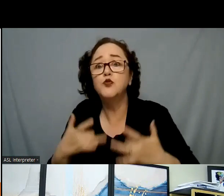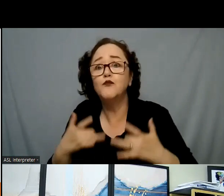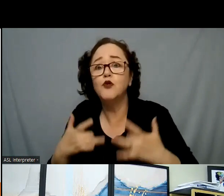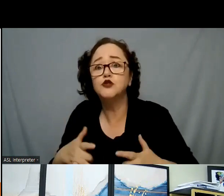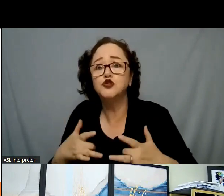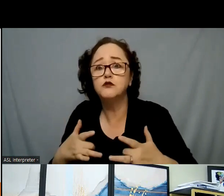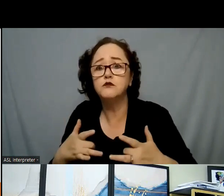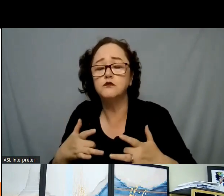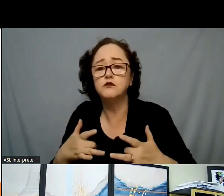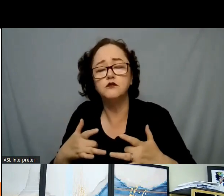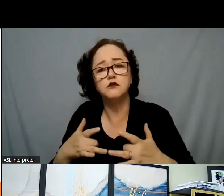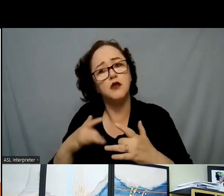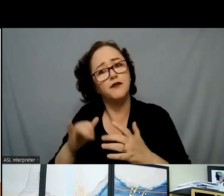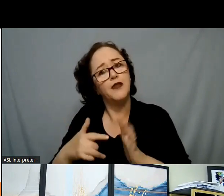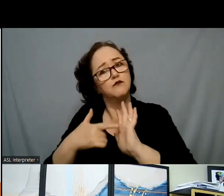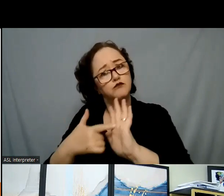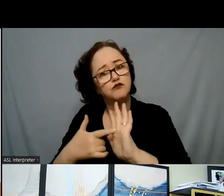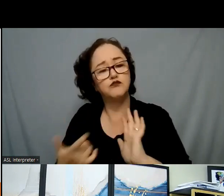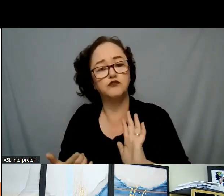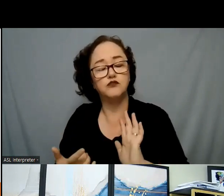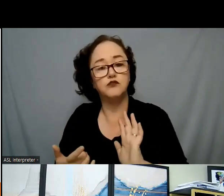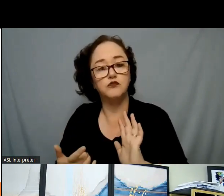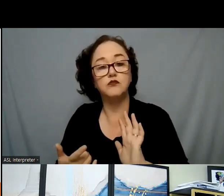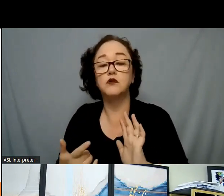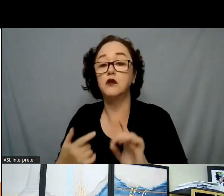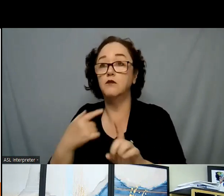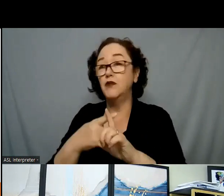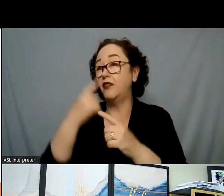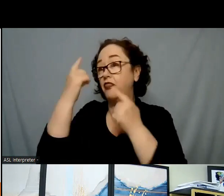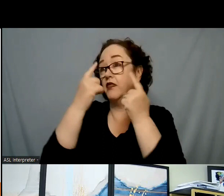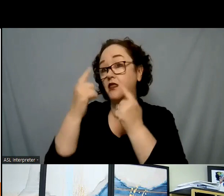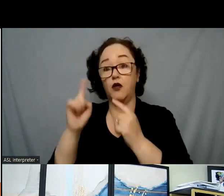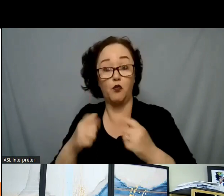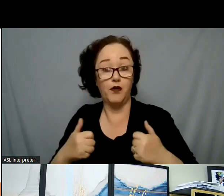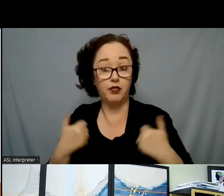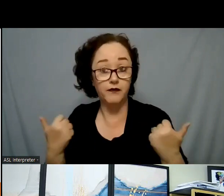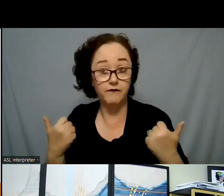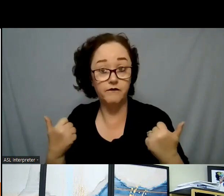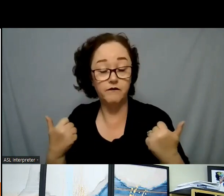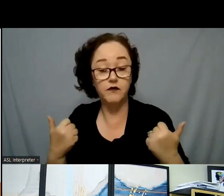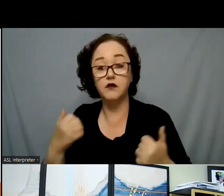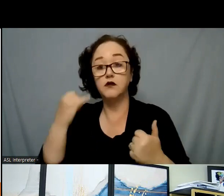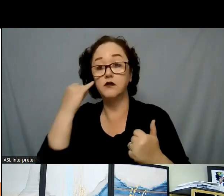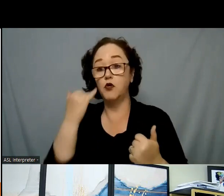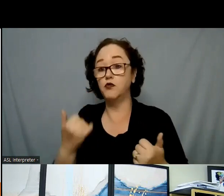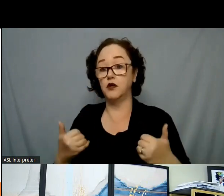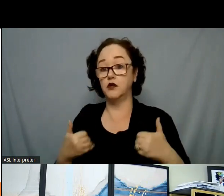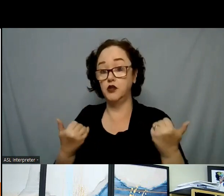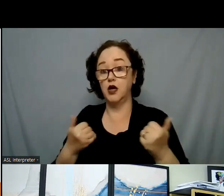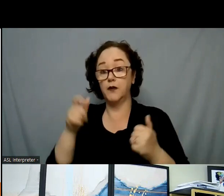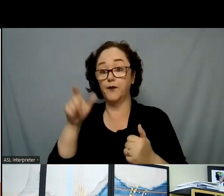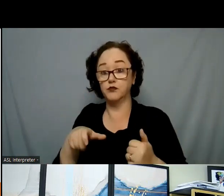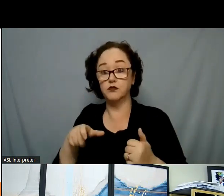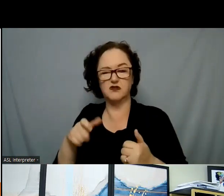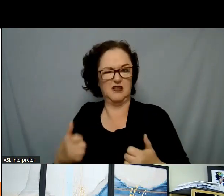compound that based on where that person lives. So, if that is a young person who lives in a community